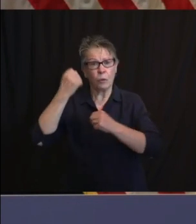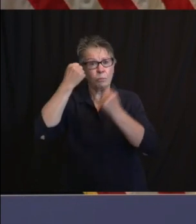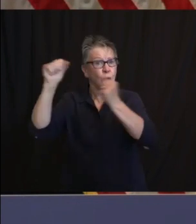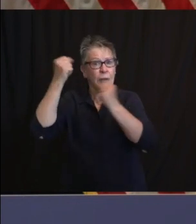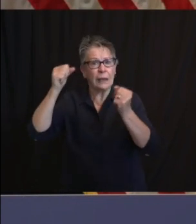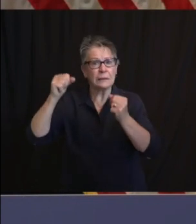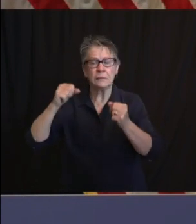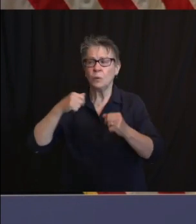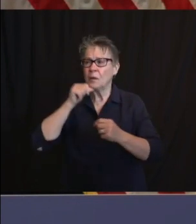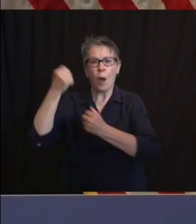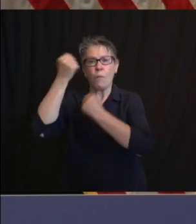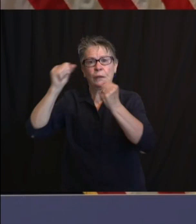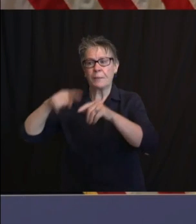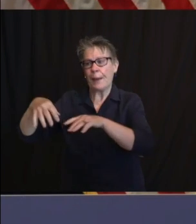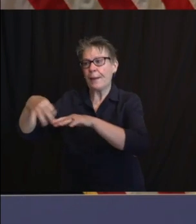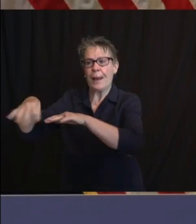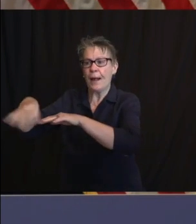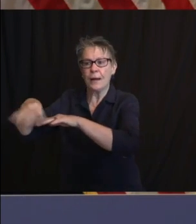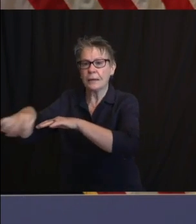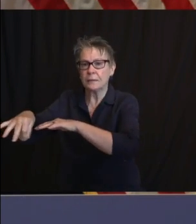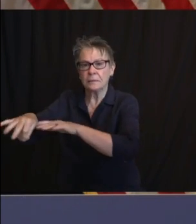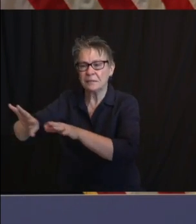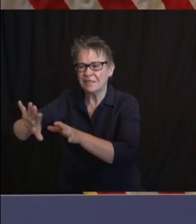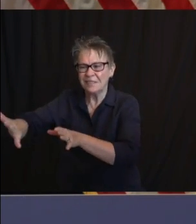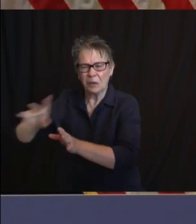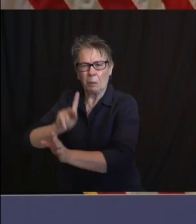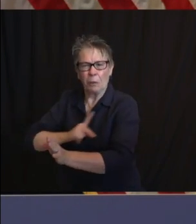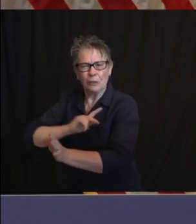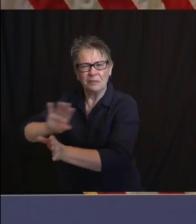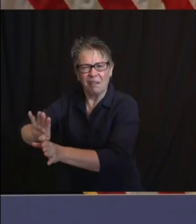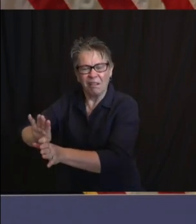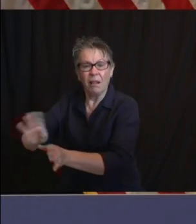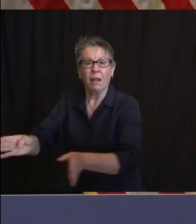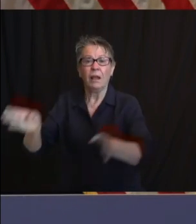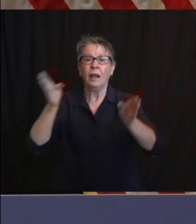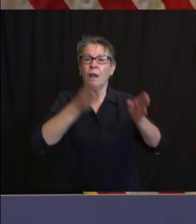Nothing personal as compared to the death,